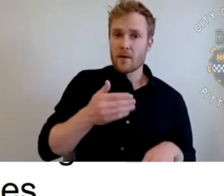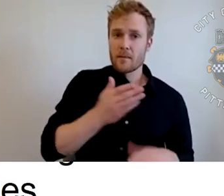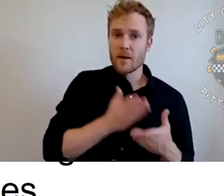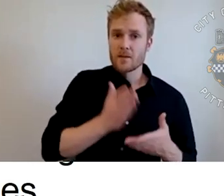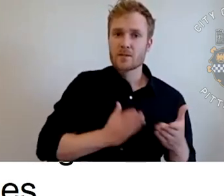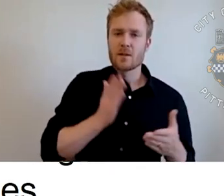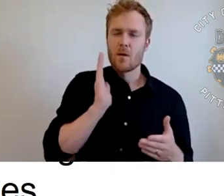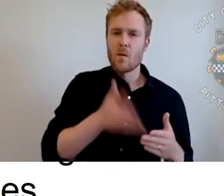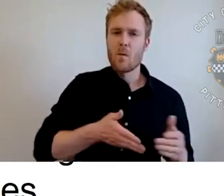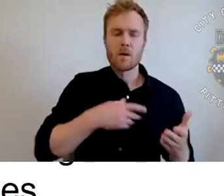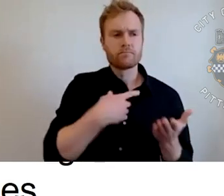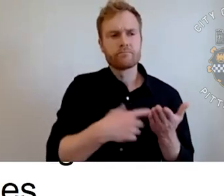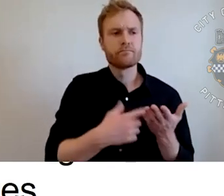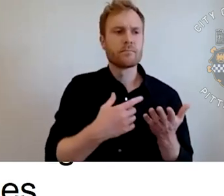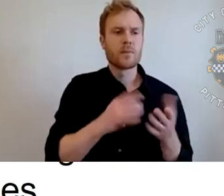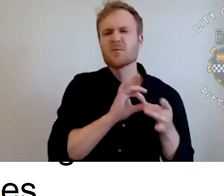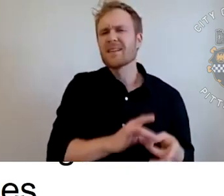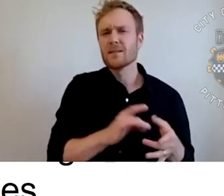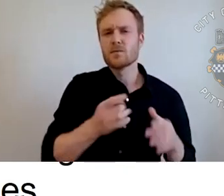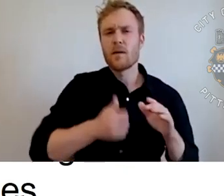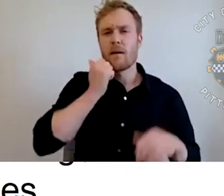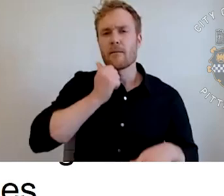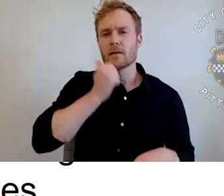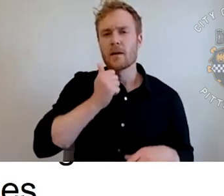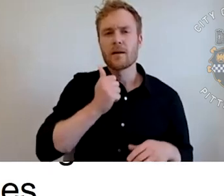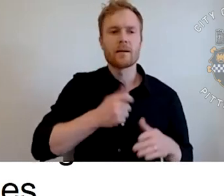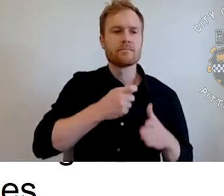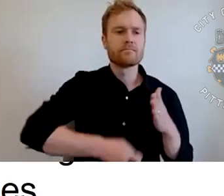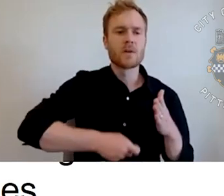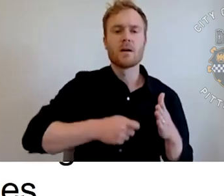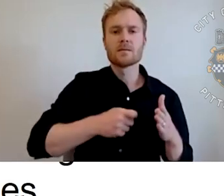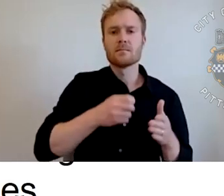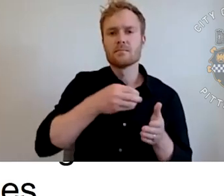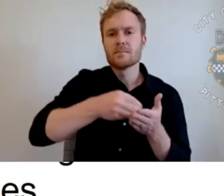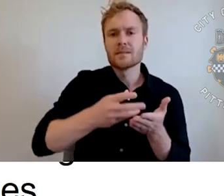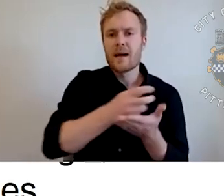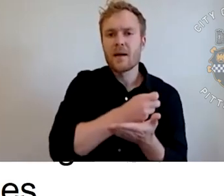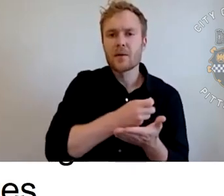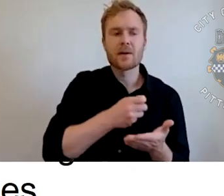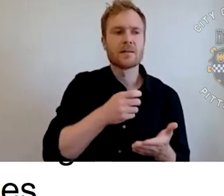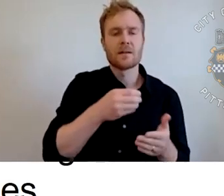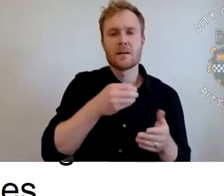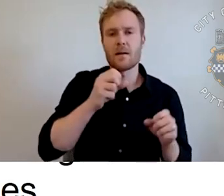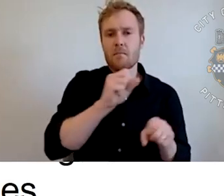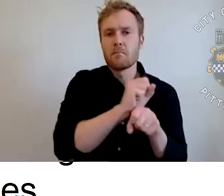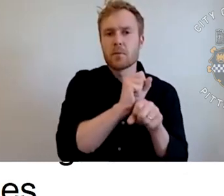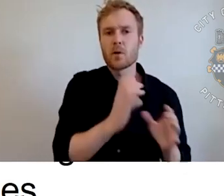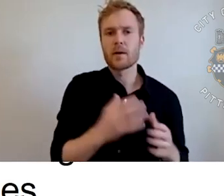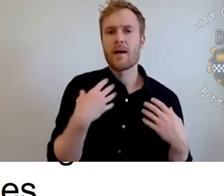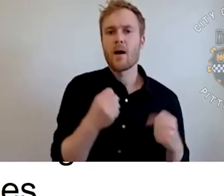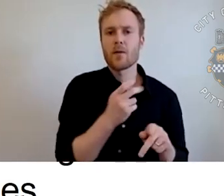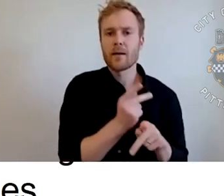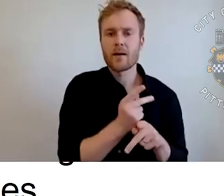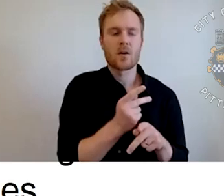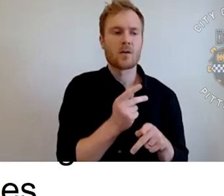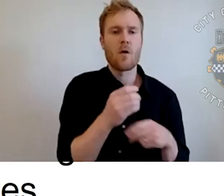-day expenses, especially around personnel. So things like salaries, employee health care, office supplies, the gas and